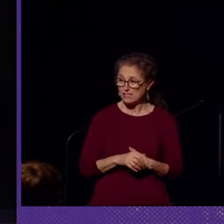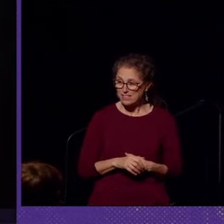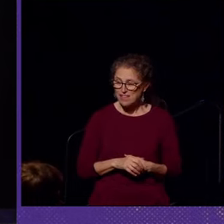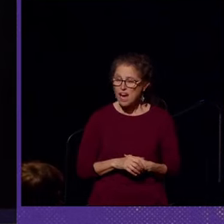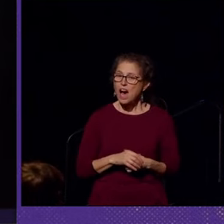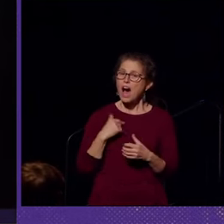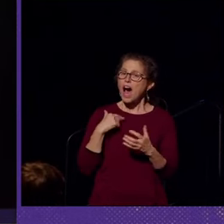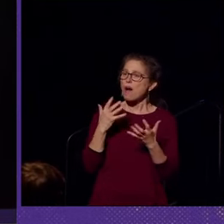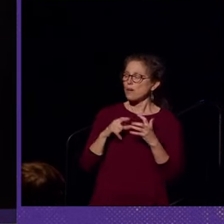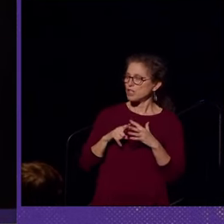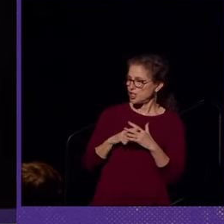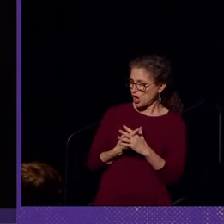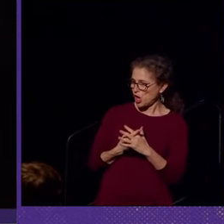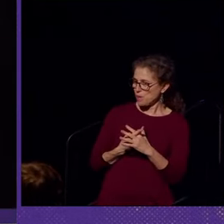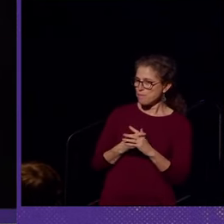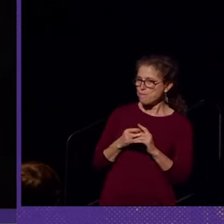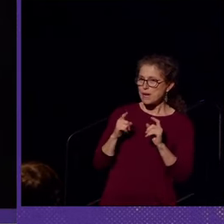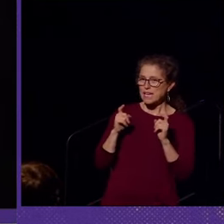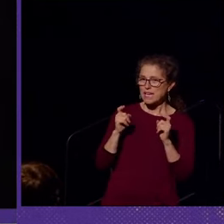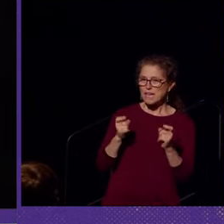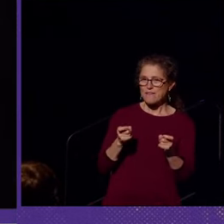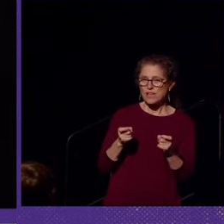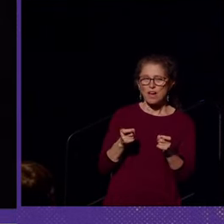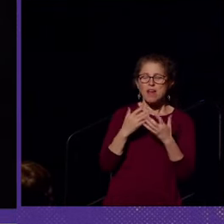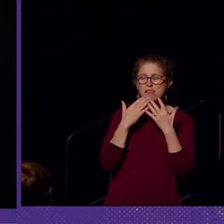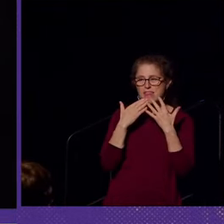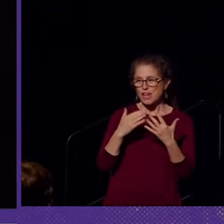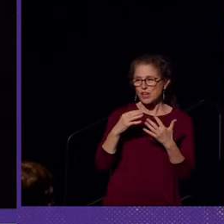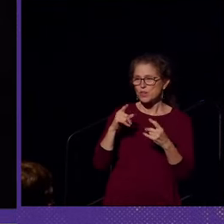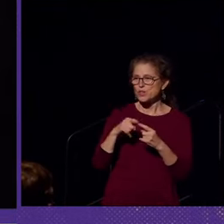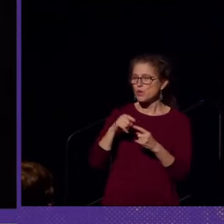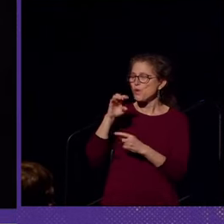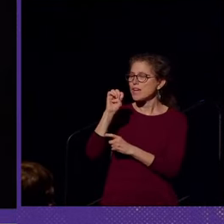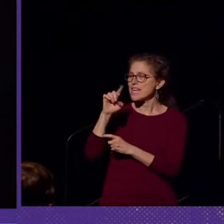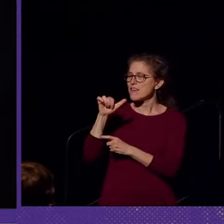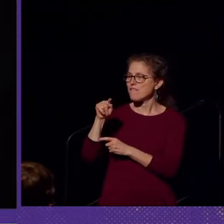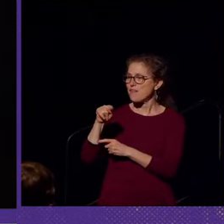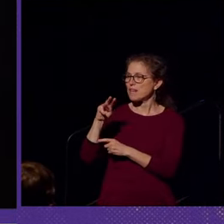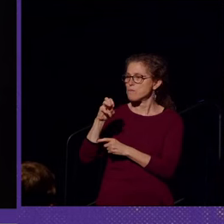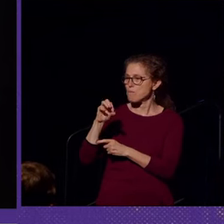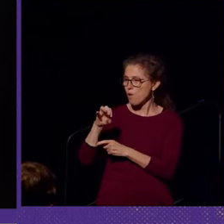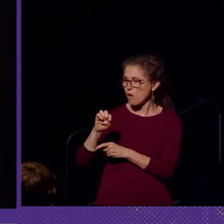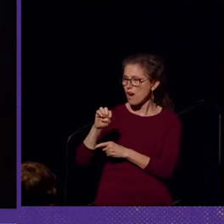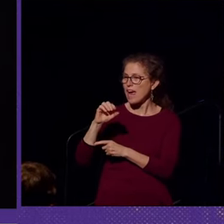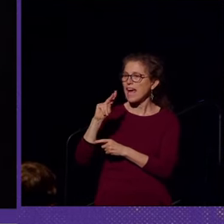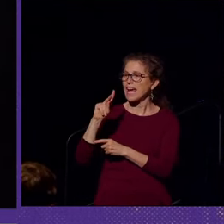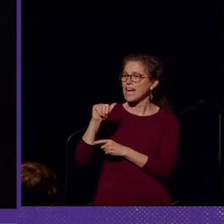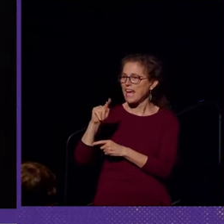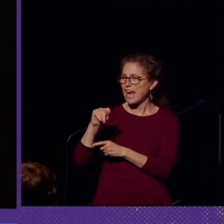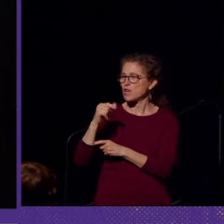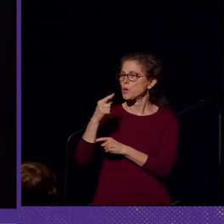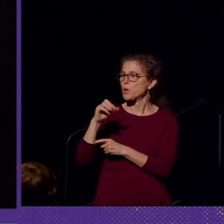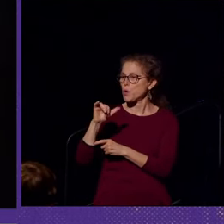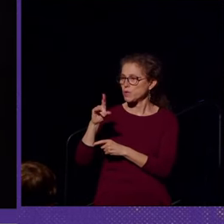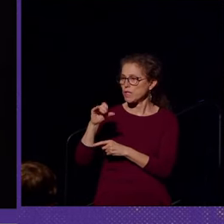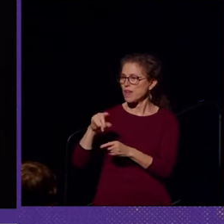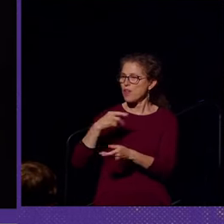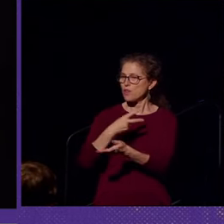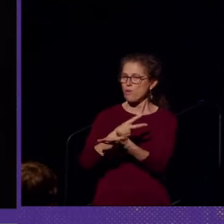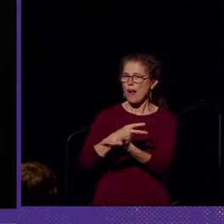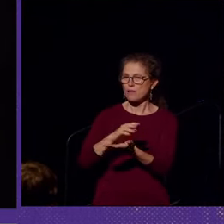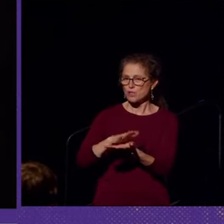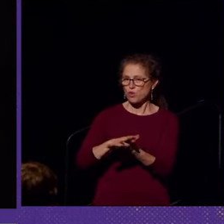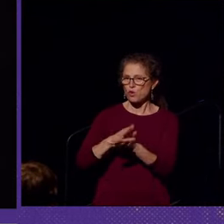I want to start by giving a special thank you to Yvette Moy and Kate Golden of the Graduate School of Public